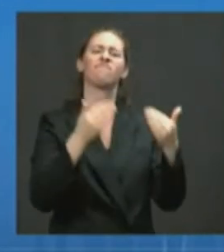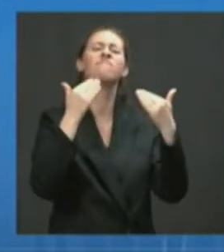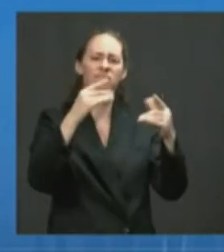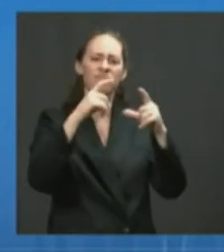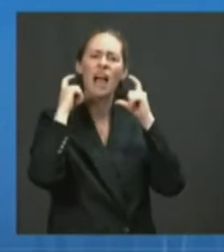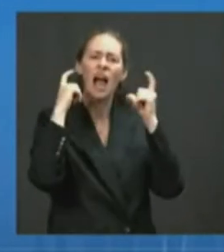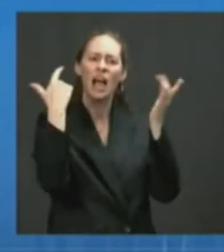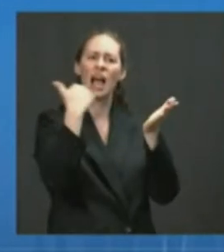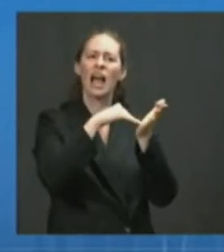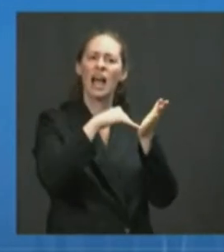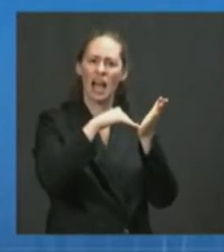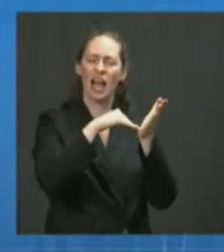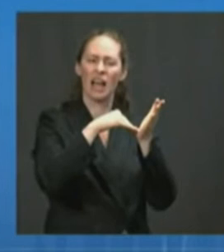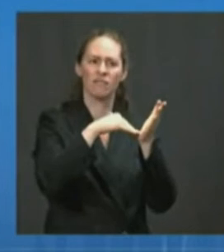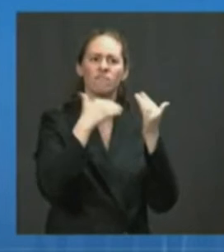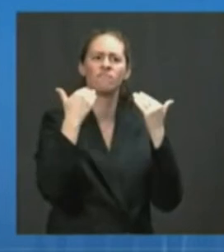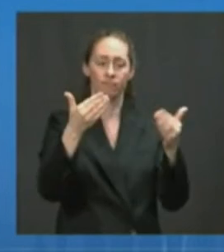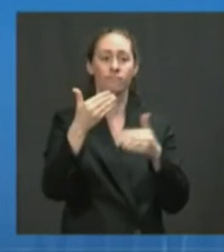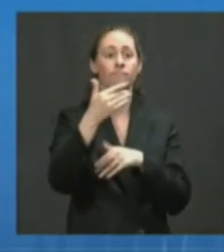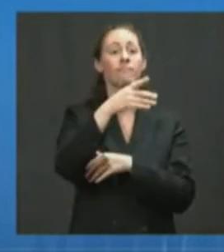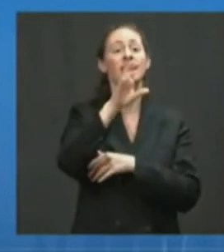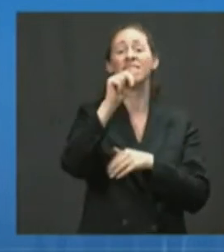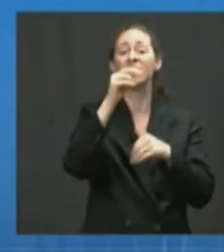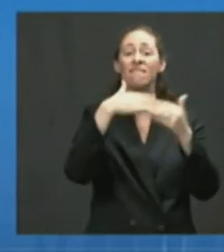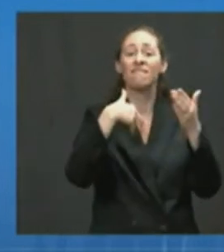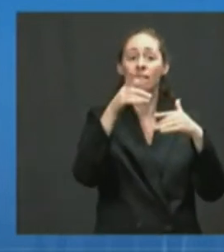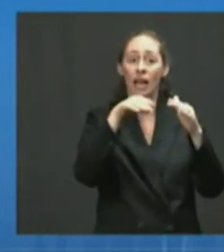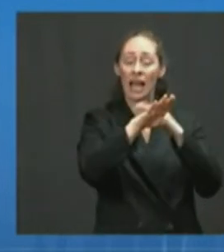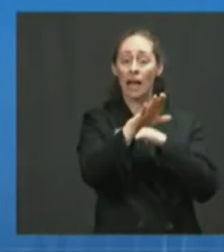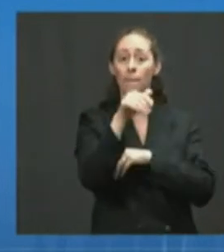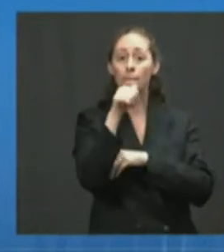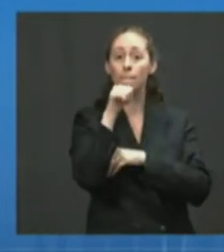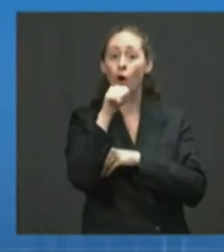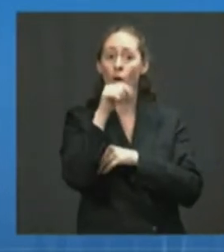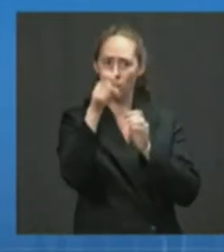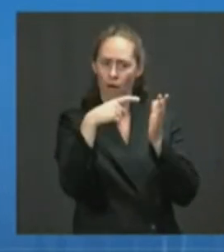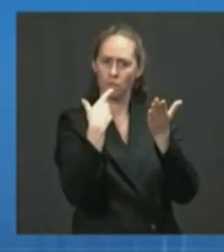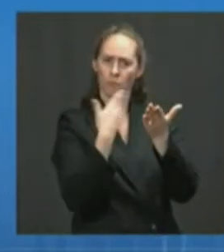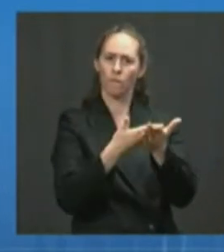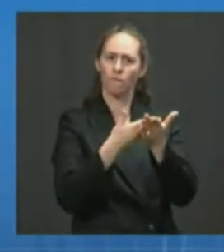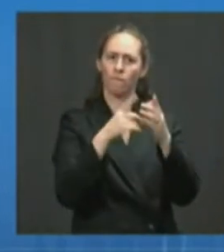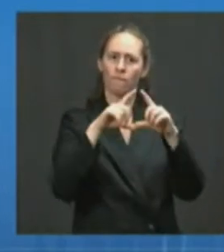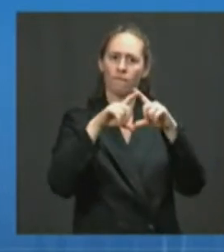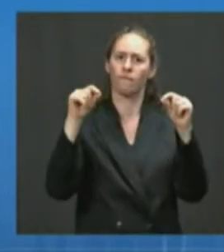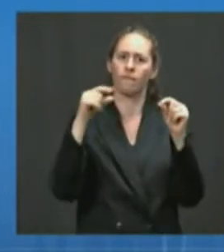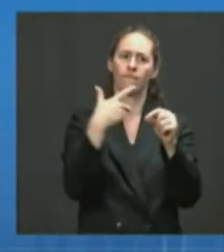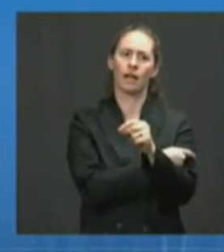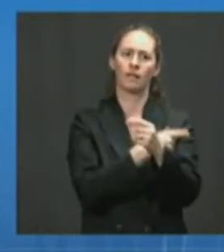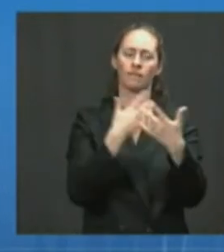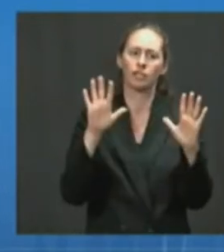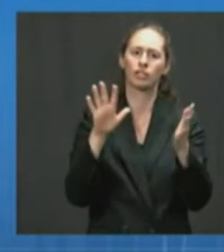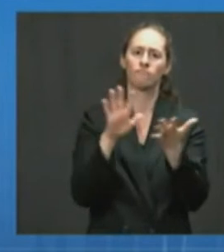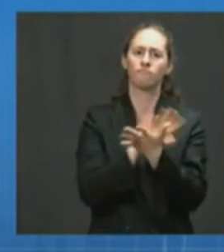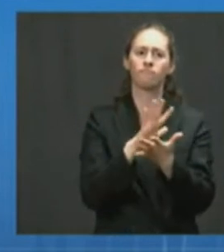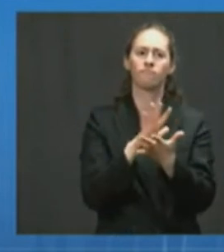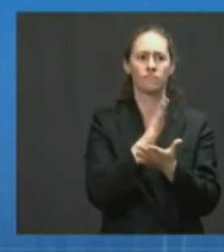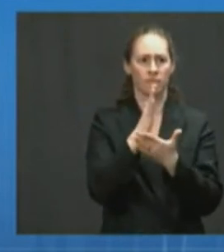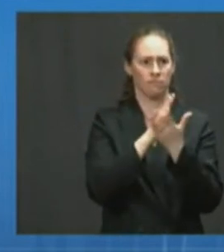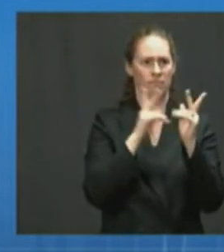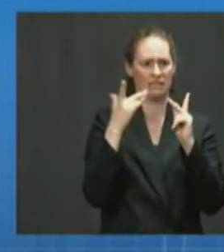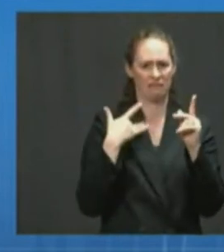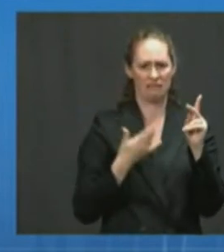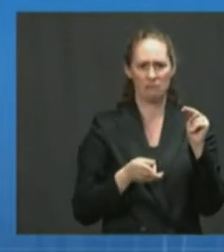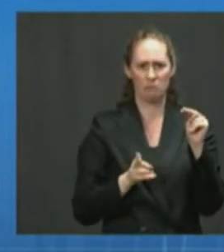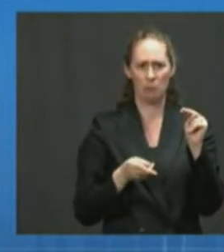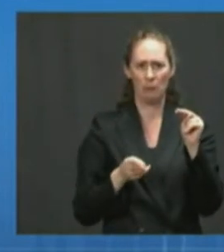into bars and restaurants. Other people have suggested that masking regulations change if cases go above 5 per 100